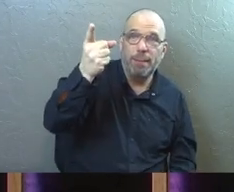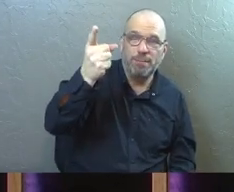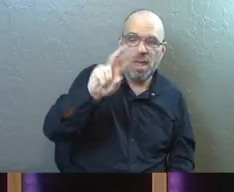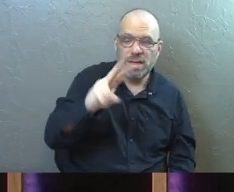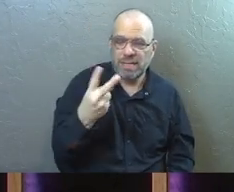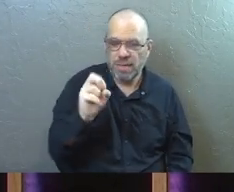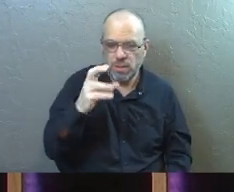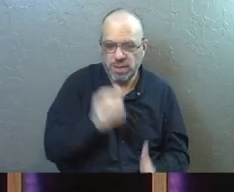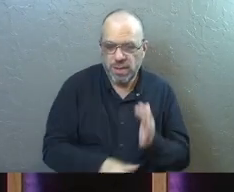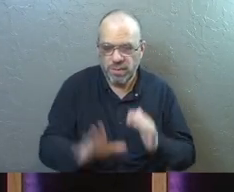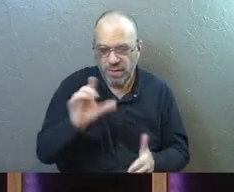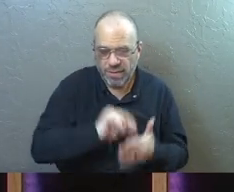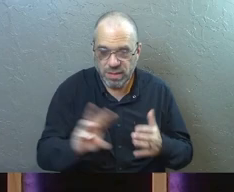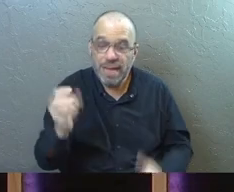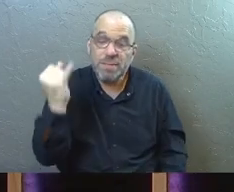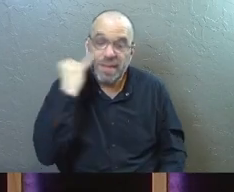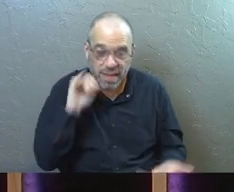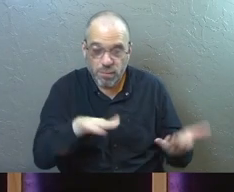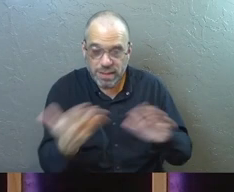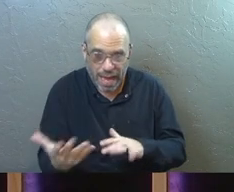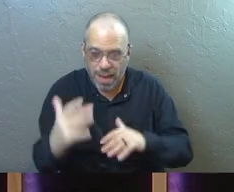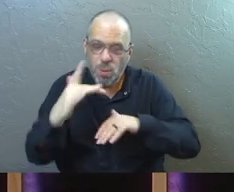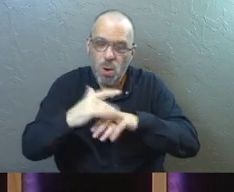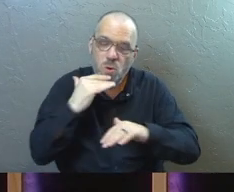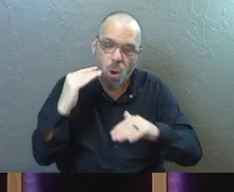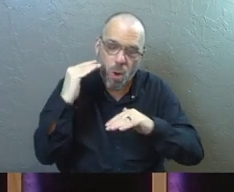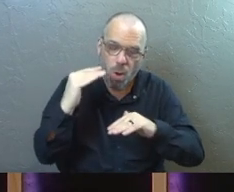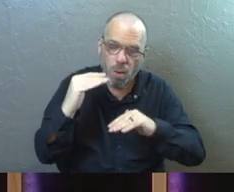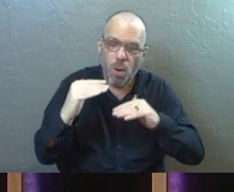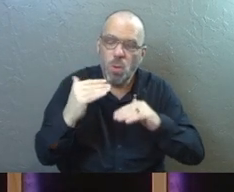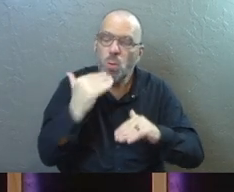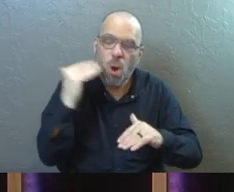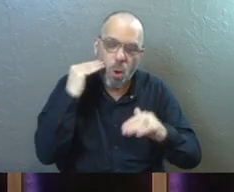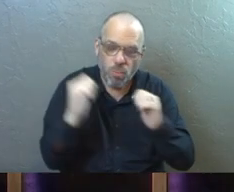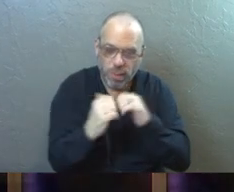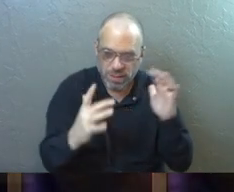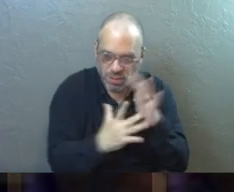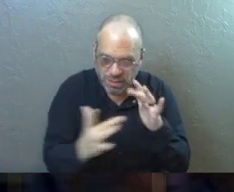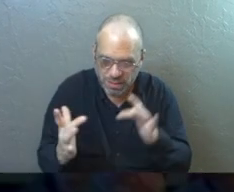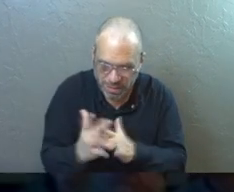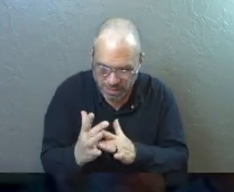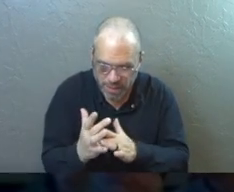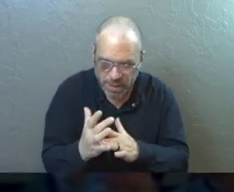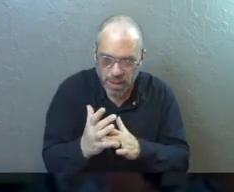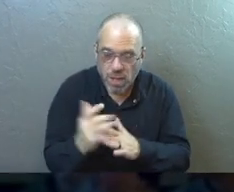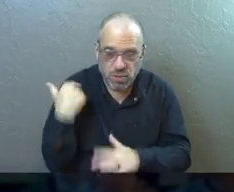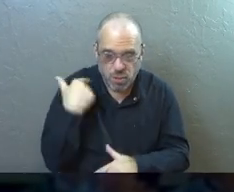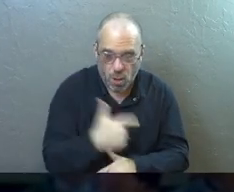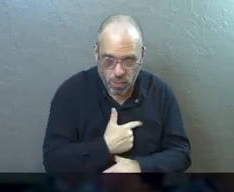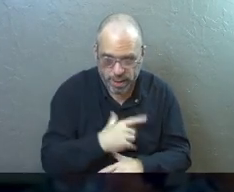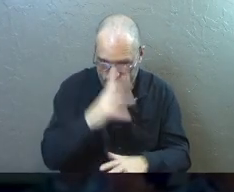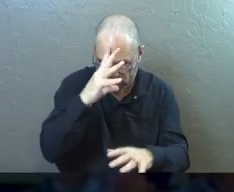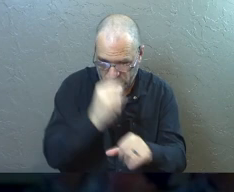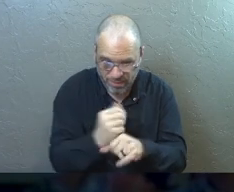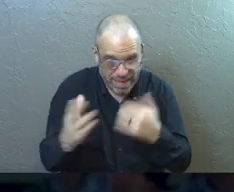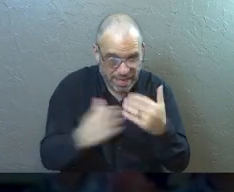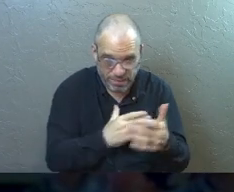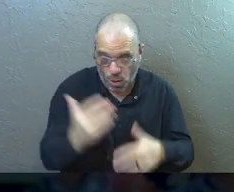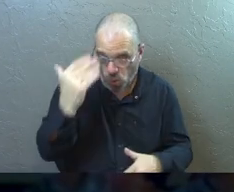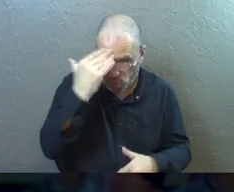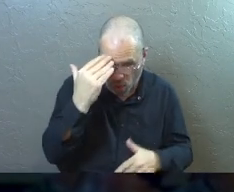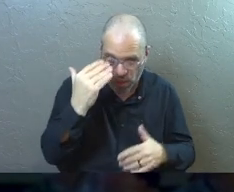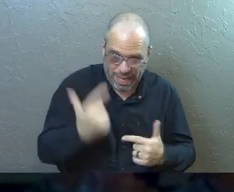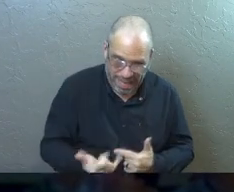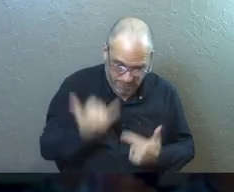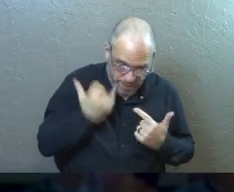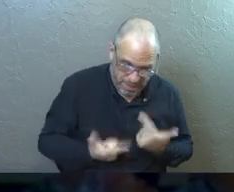2 Corinthians 5, 6. If we die, we are home with Jesus. And this is the really good news. So we are always confident, even though we know